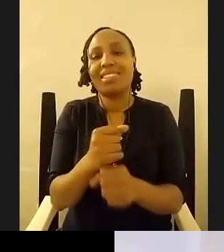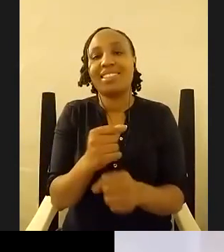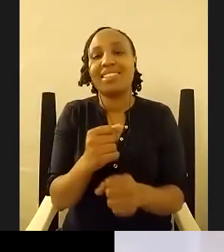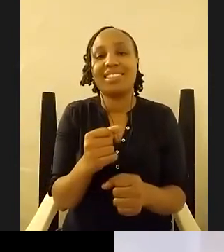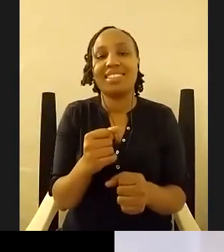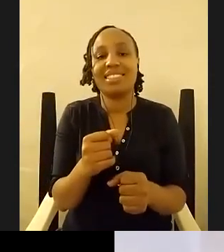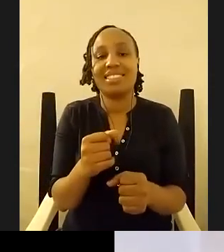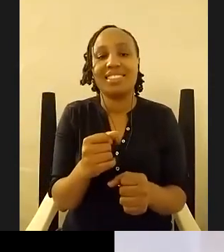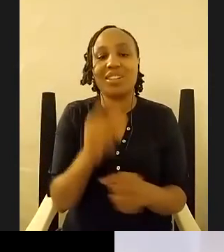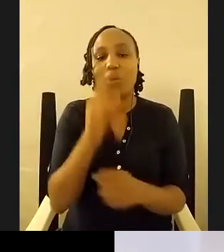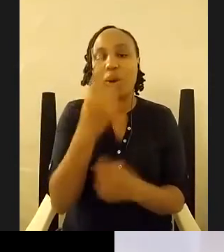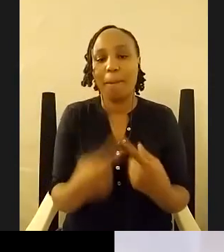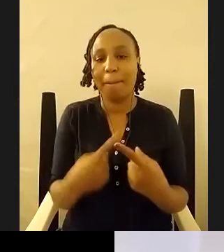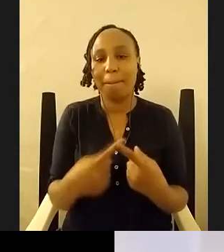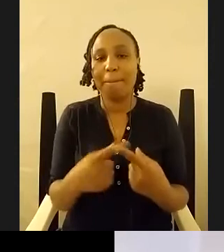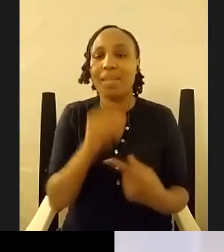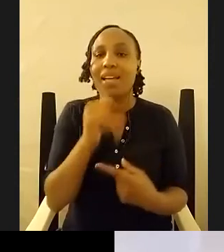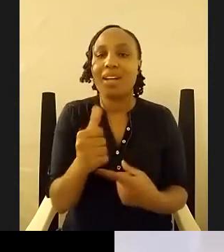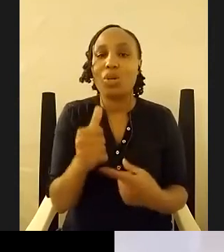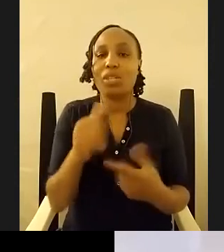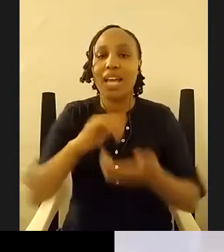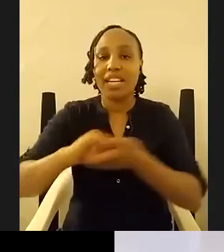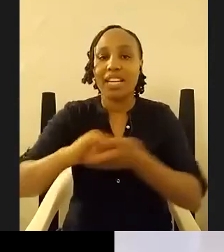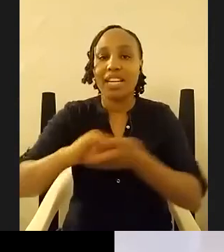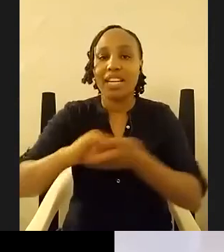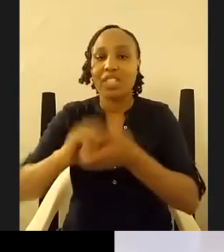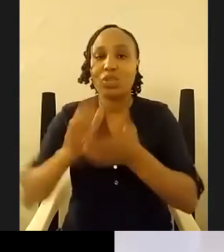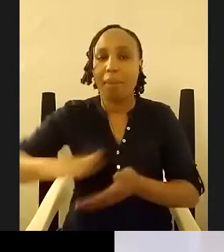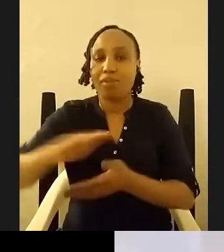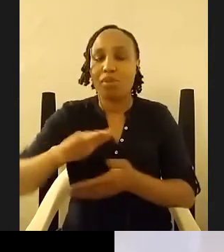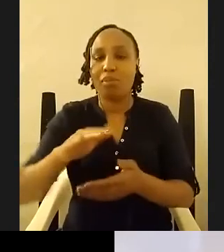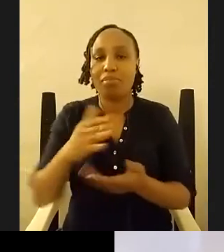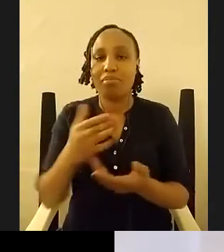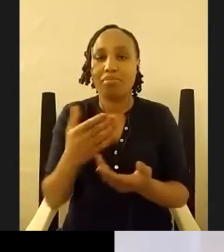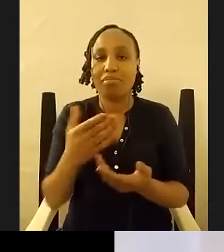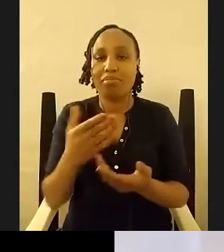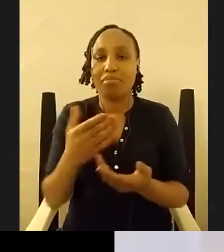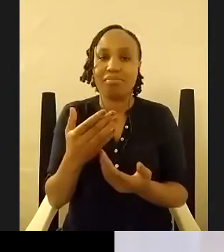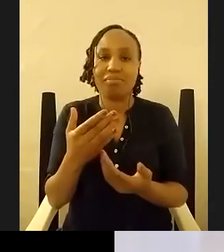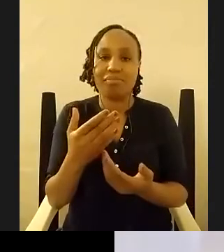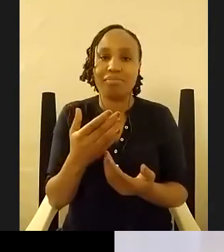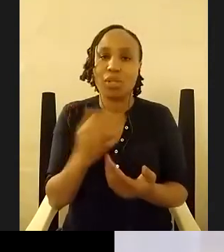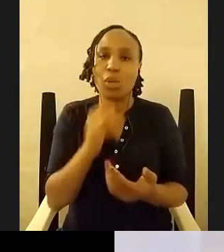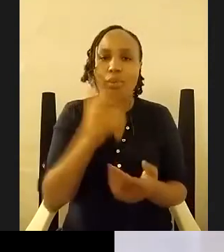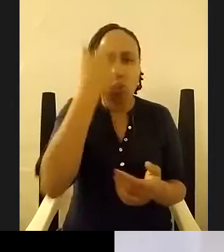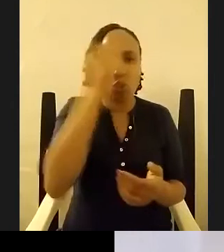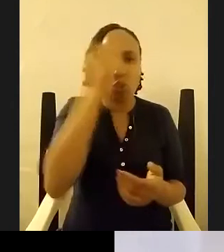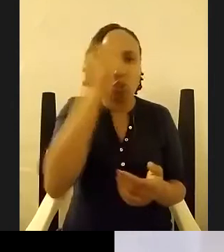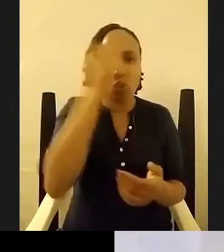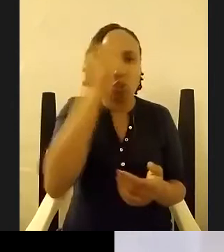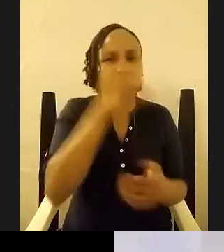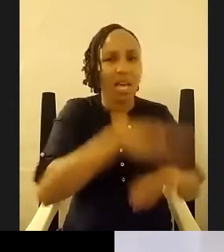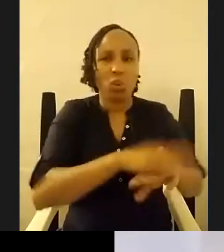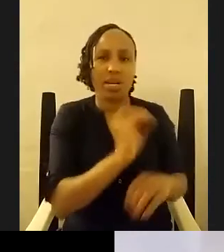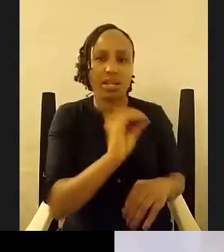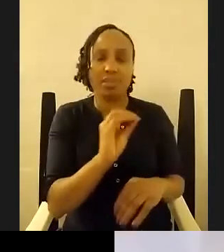don't engage with platforms like goodreads not because they are not good or necessary or whatnot but it is my feeling